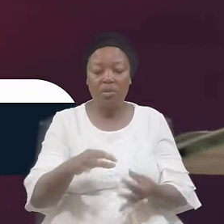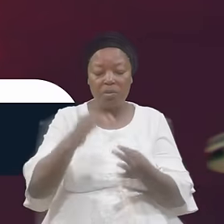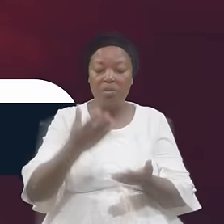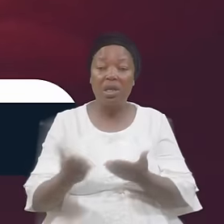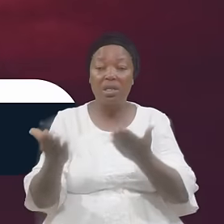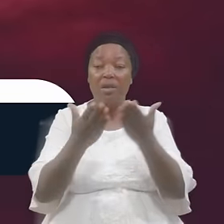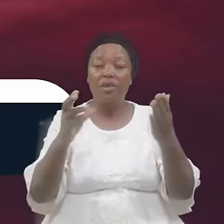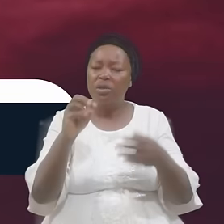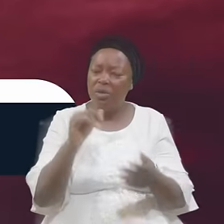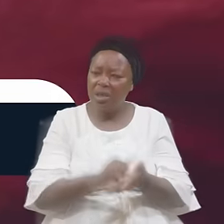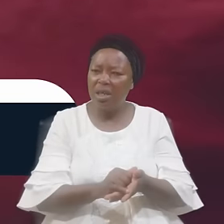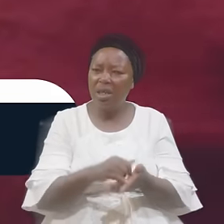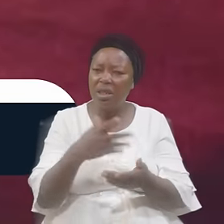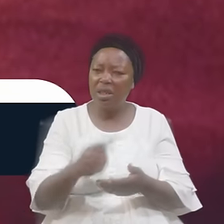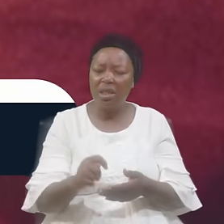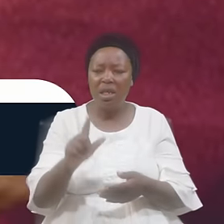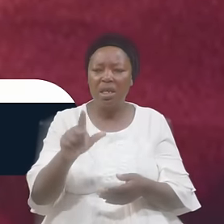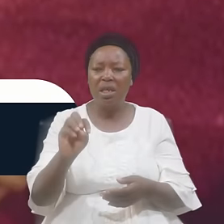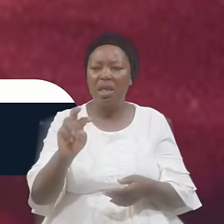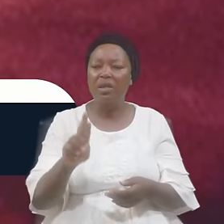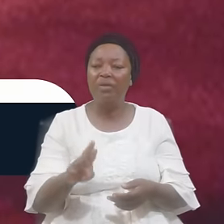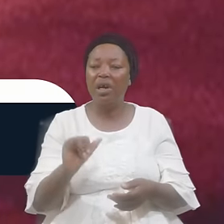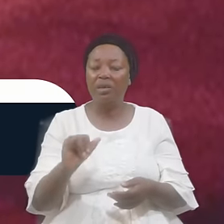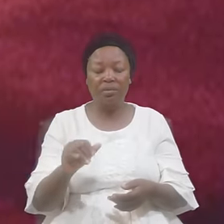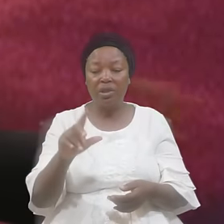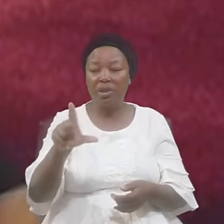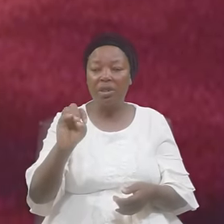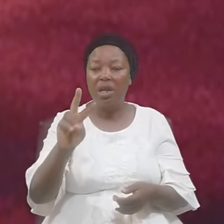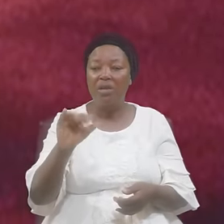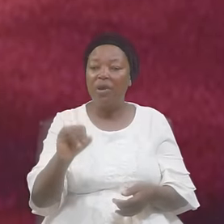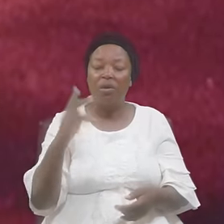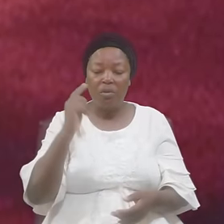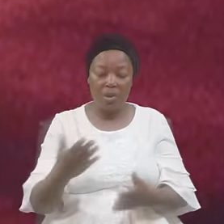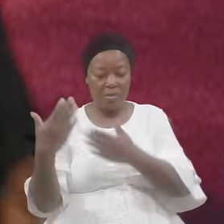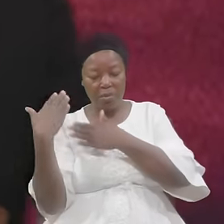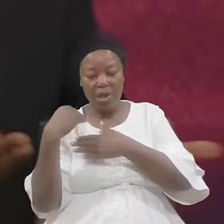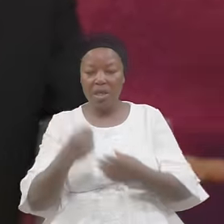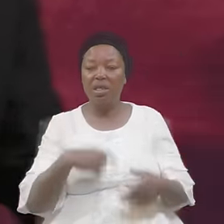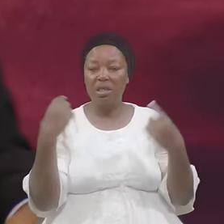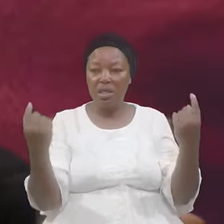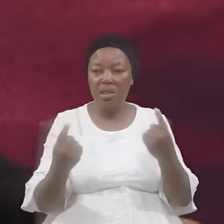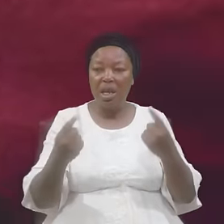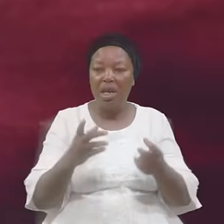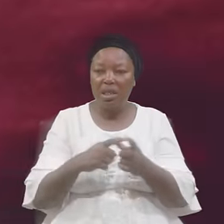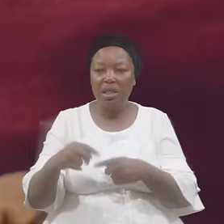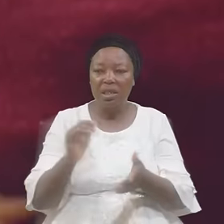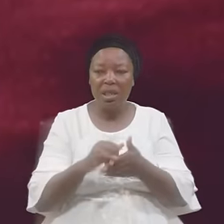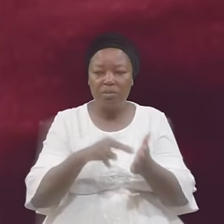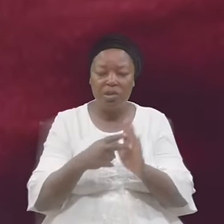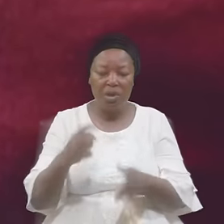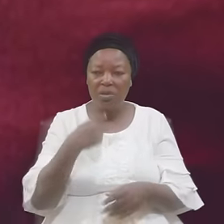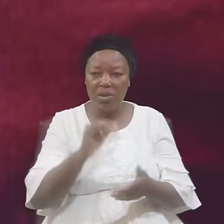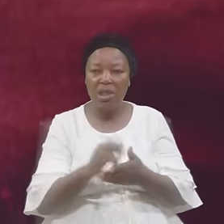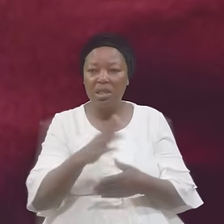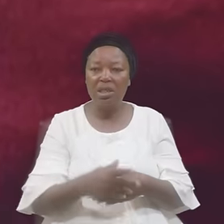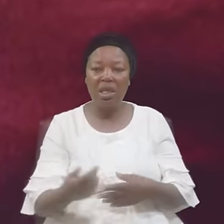that The Levites Will bear The iniquity That he Will atone Their help And